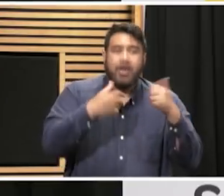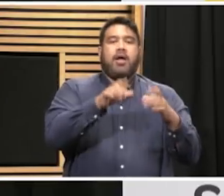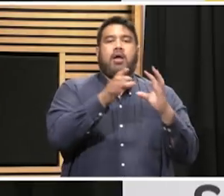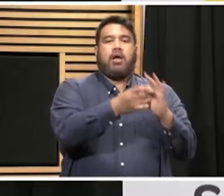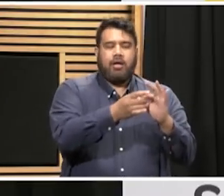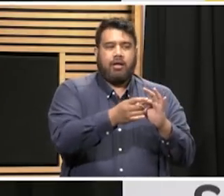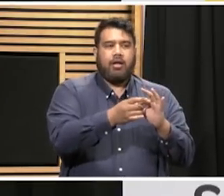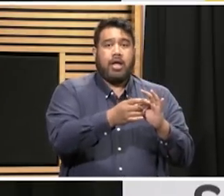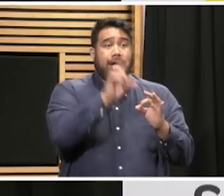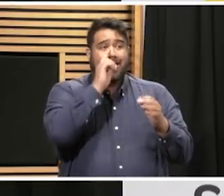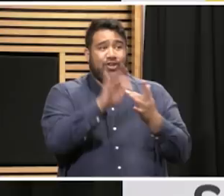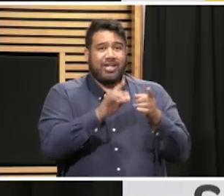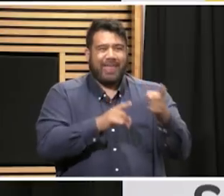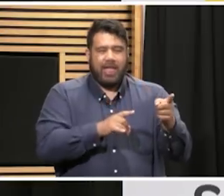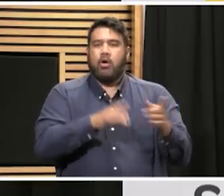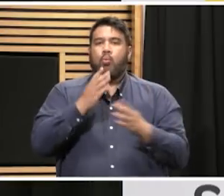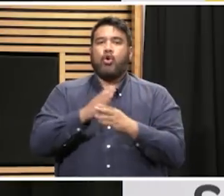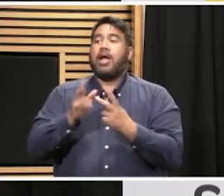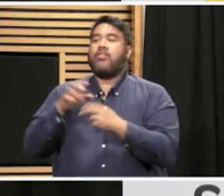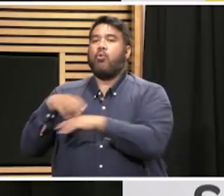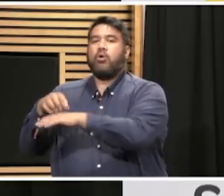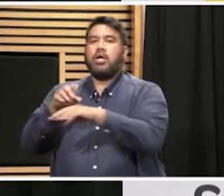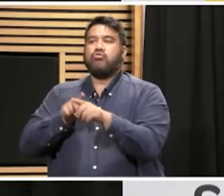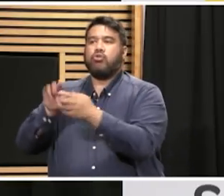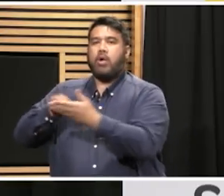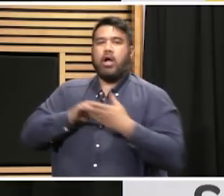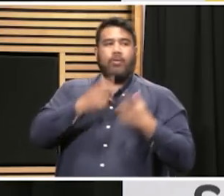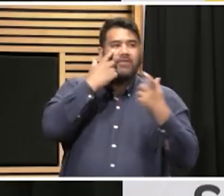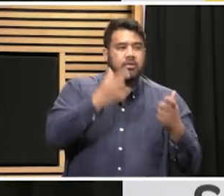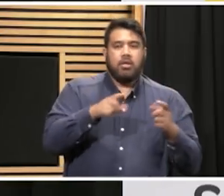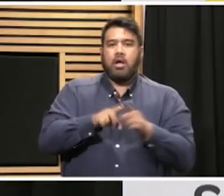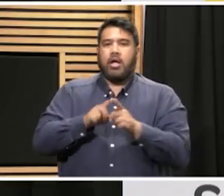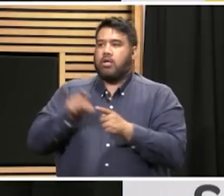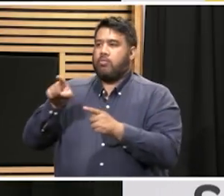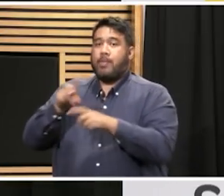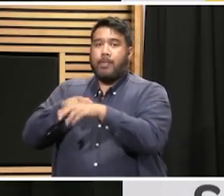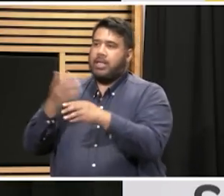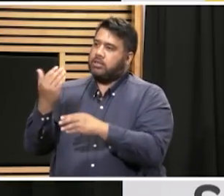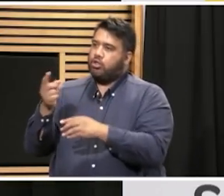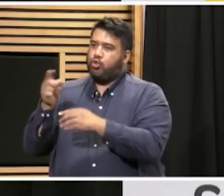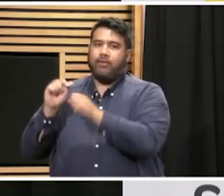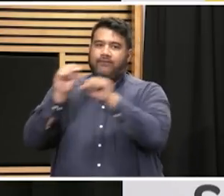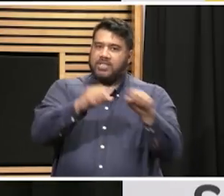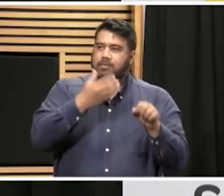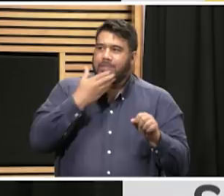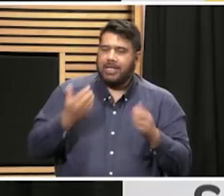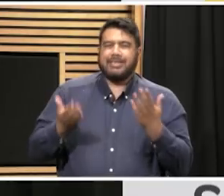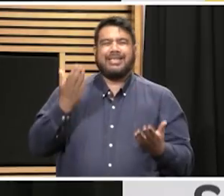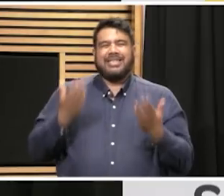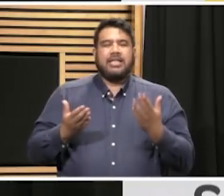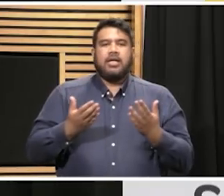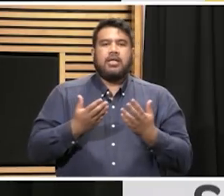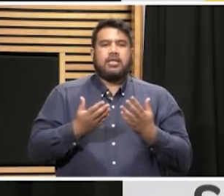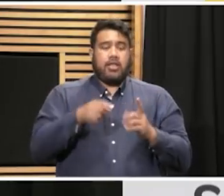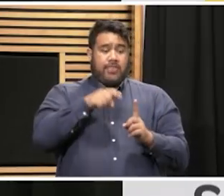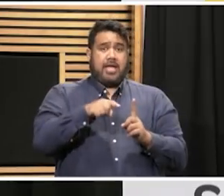be, then we work with other organisations, including the police, potentially to go and visit that address. So it depends on the number of contacts